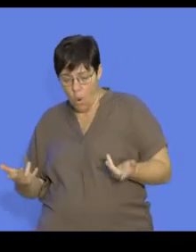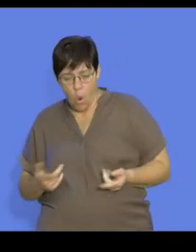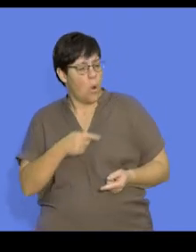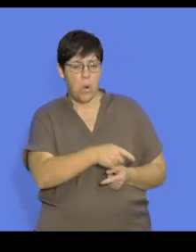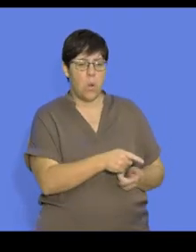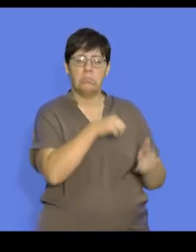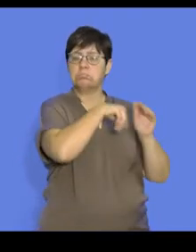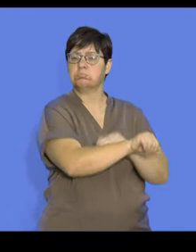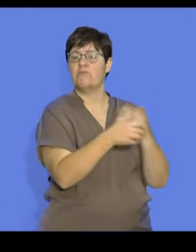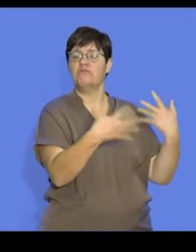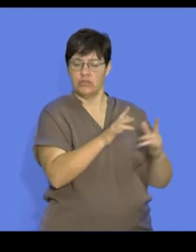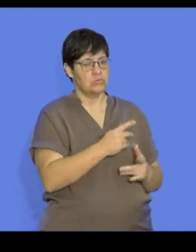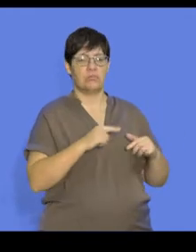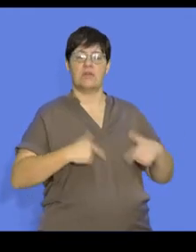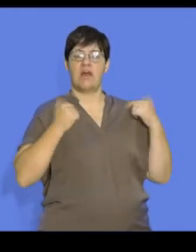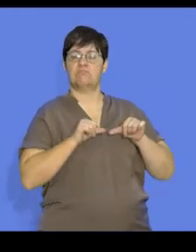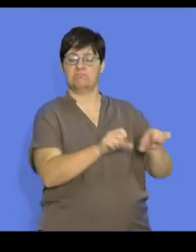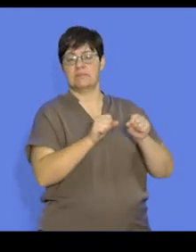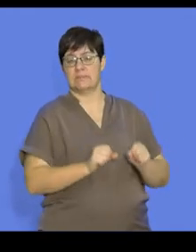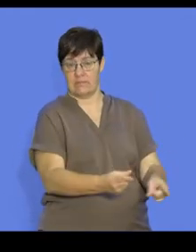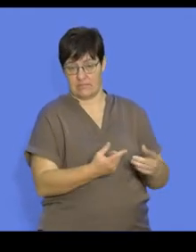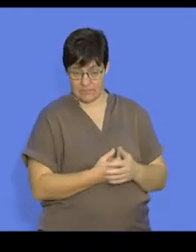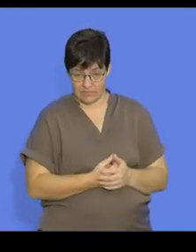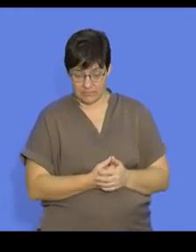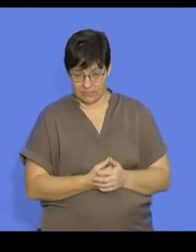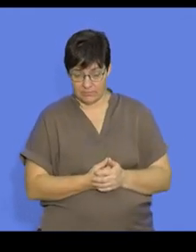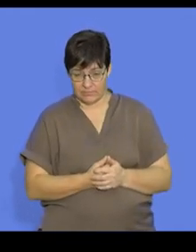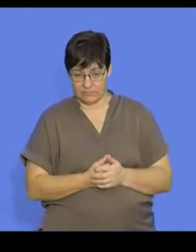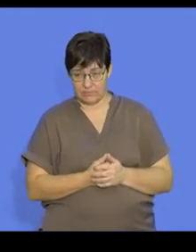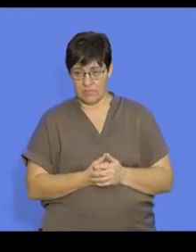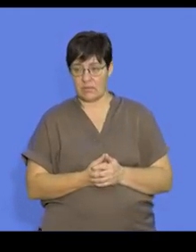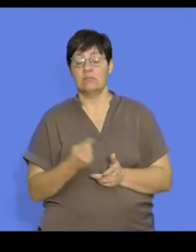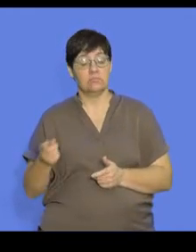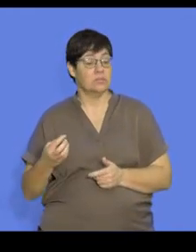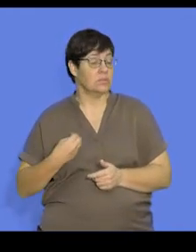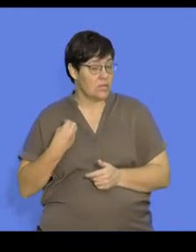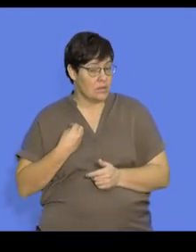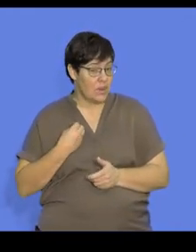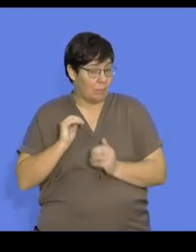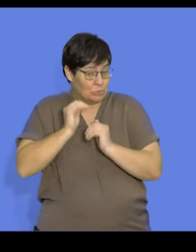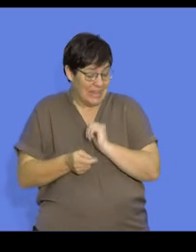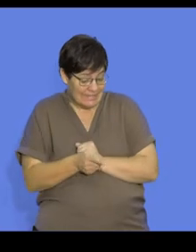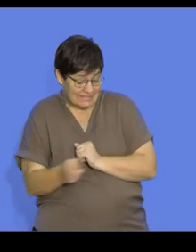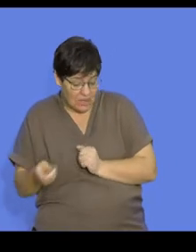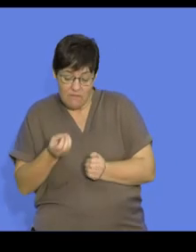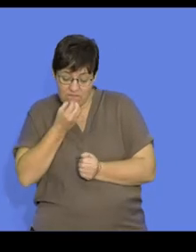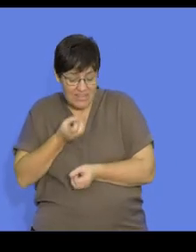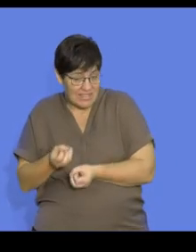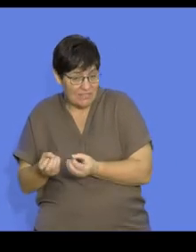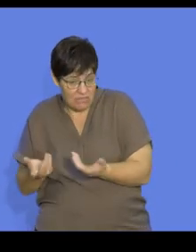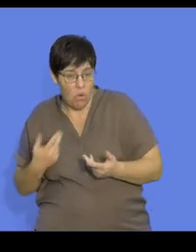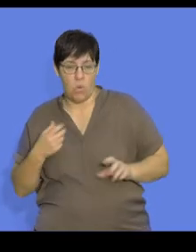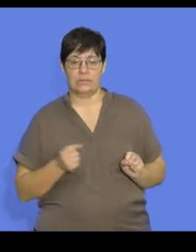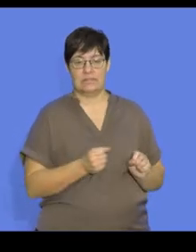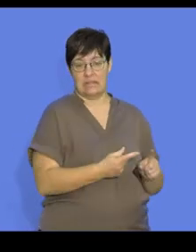soon after hatching or being born by themselves independently. And will the young need to be protected or fed are crucial